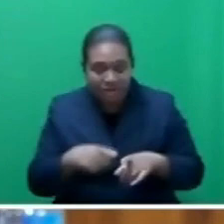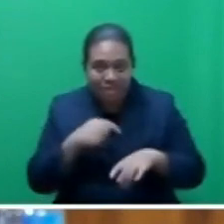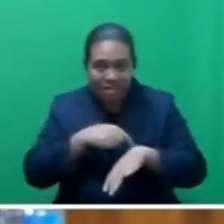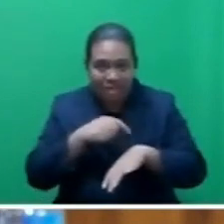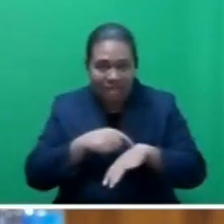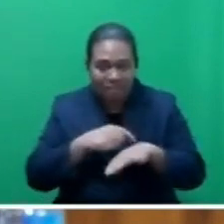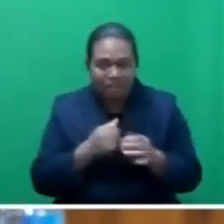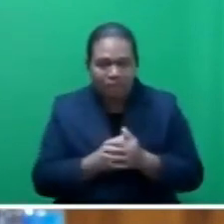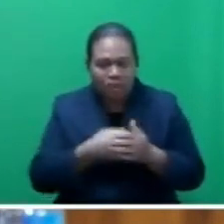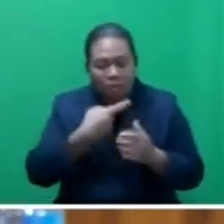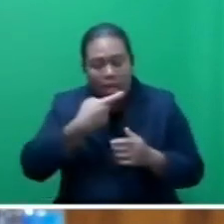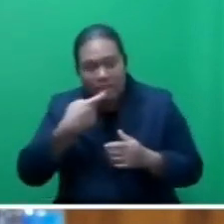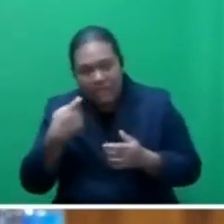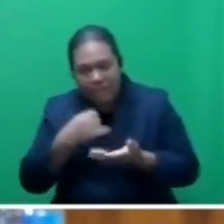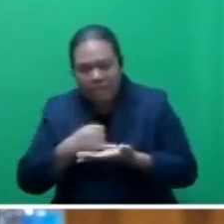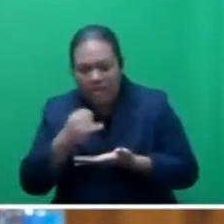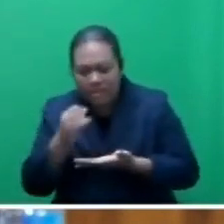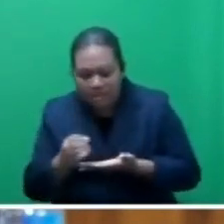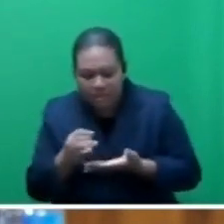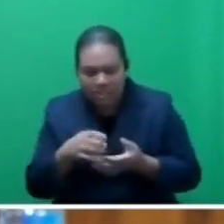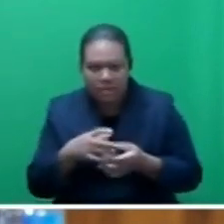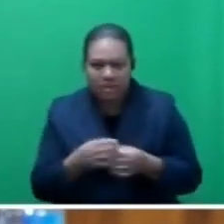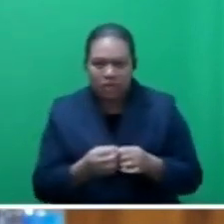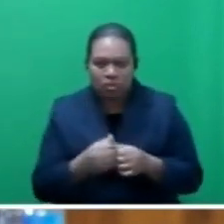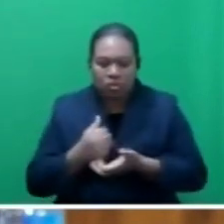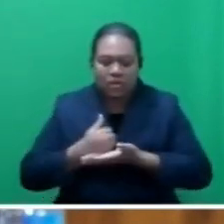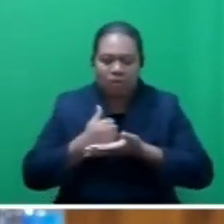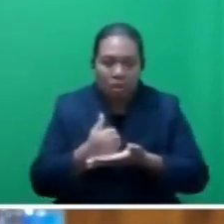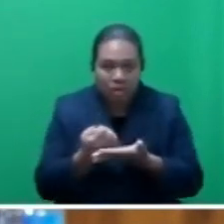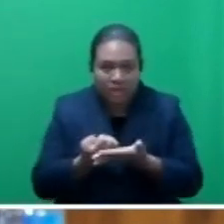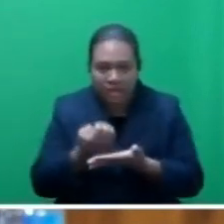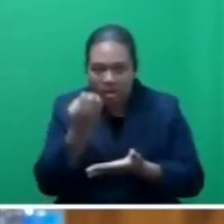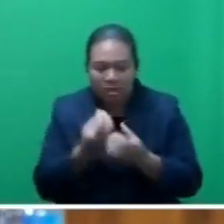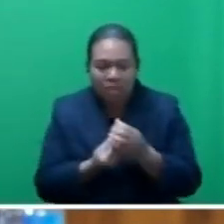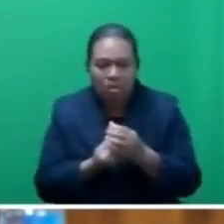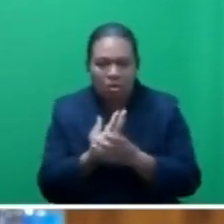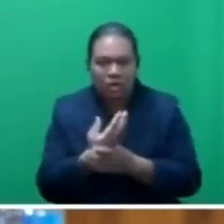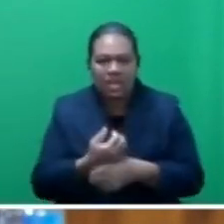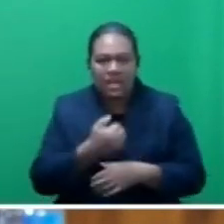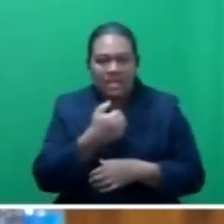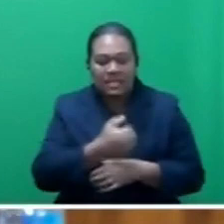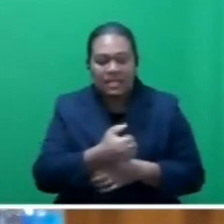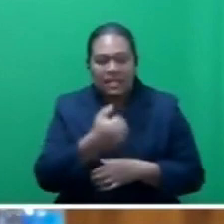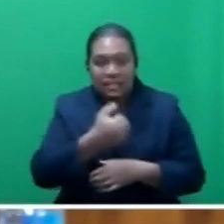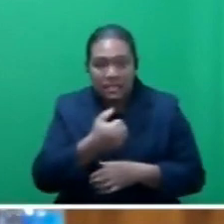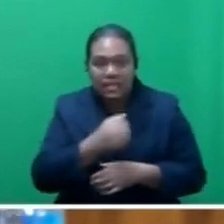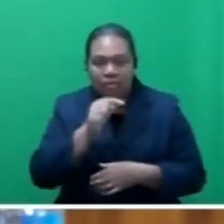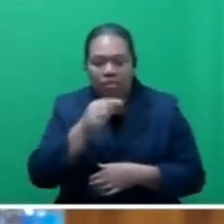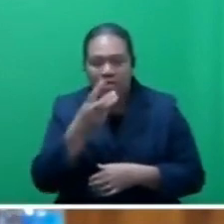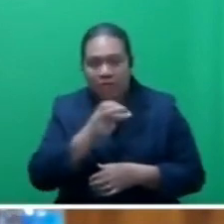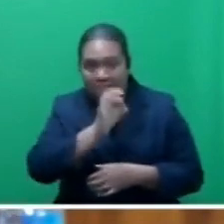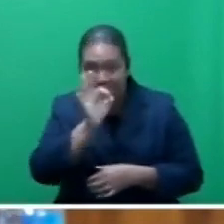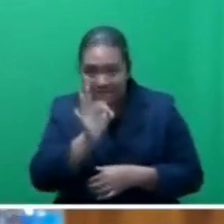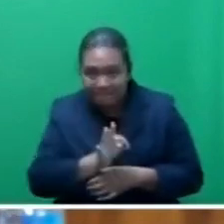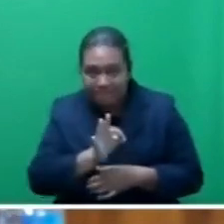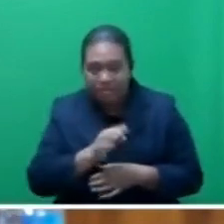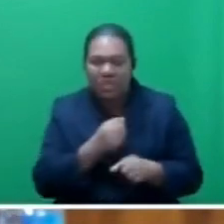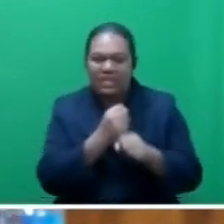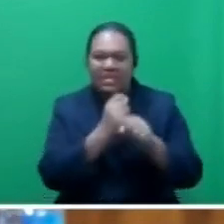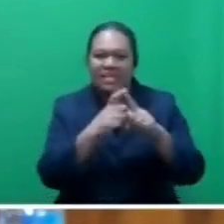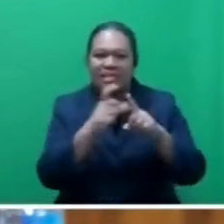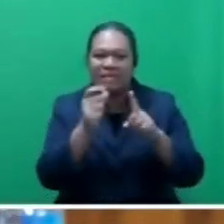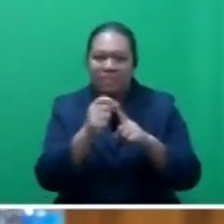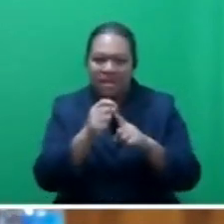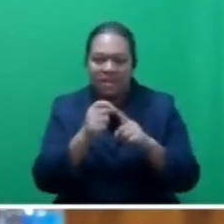attract investment, promote economic growth, Mr. Speaker said. We have 16.3% of GDP, our